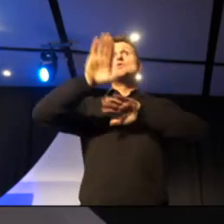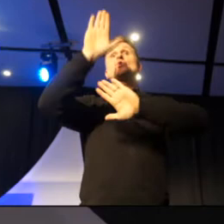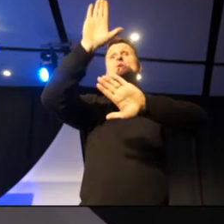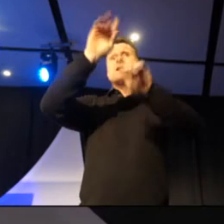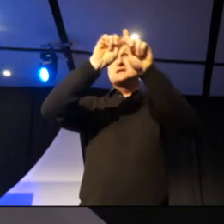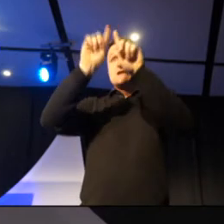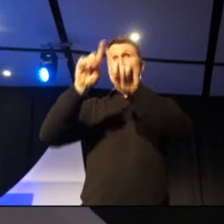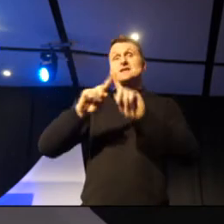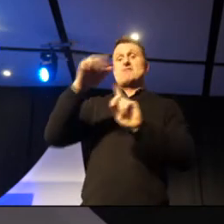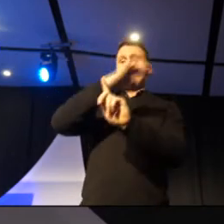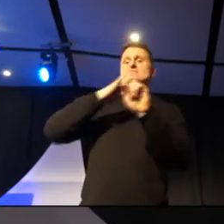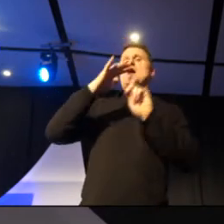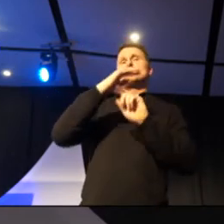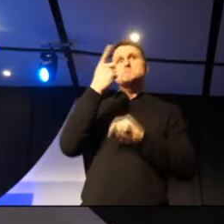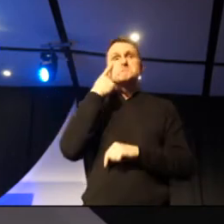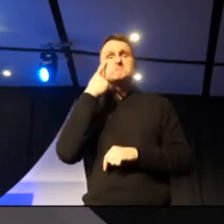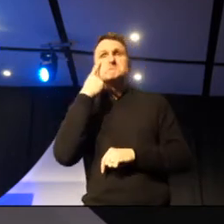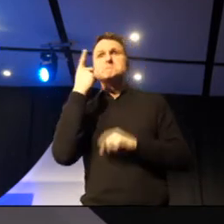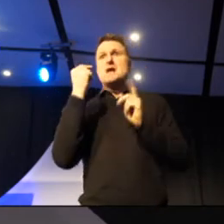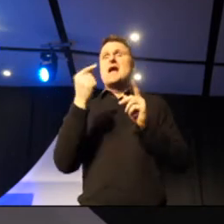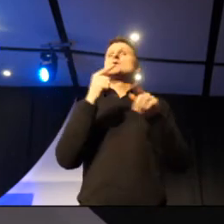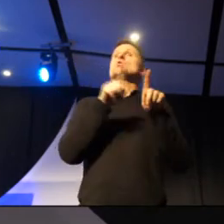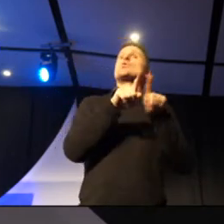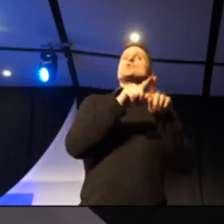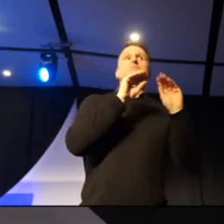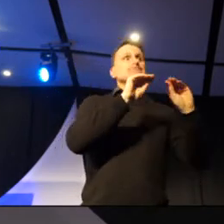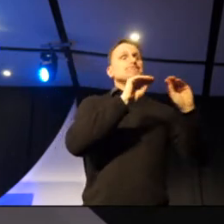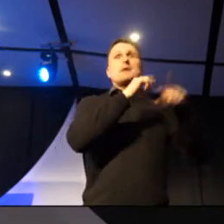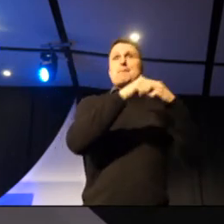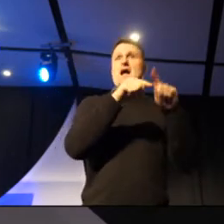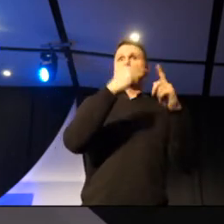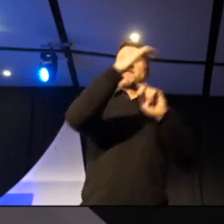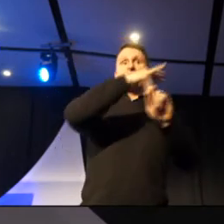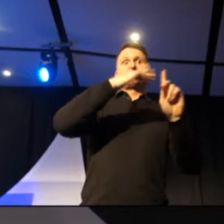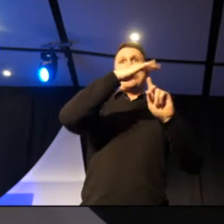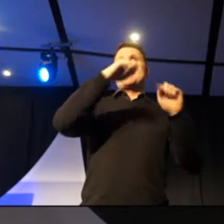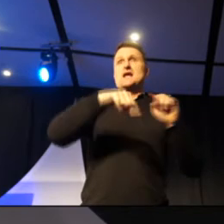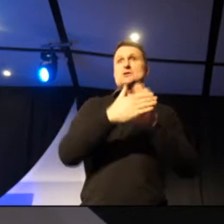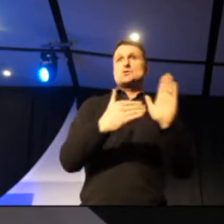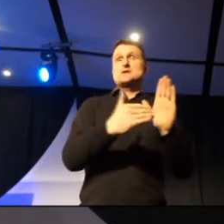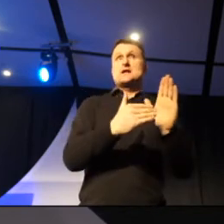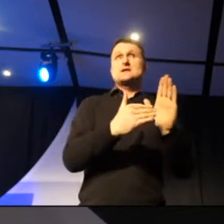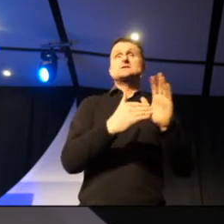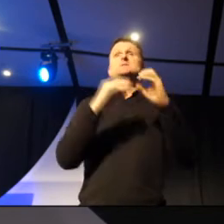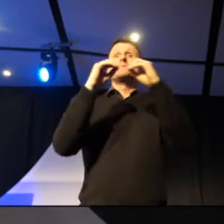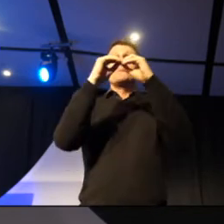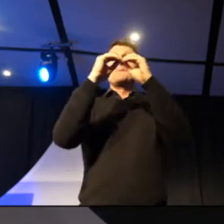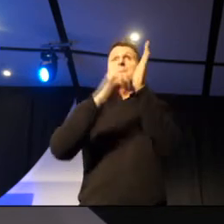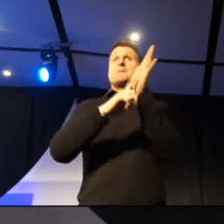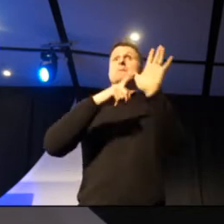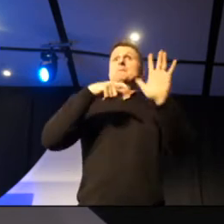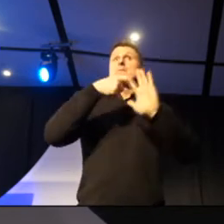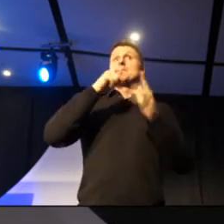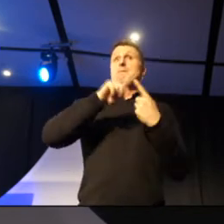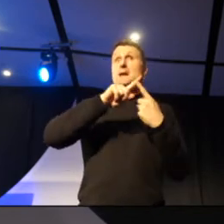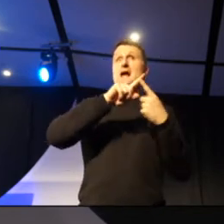to them about the different environments that we have in New Zealand. With all the links that we're teaching them is connected to our